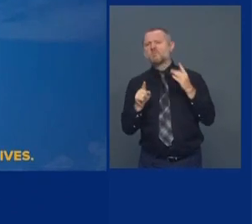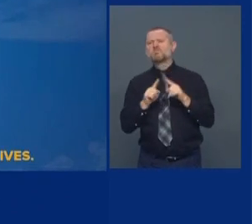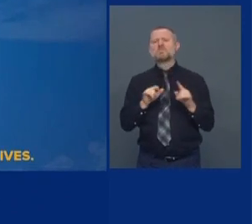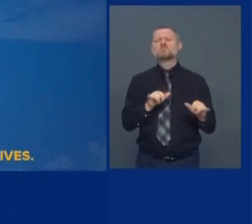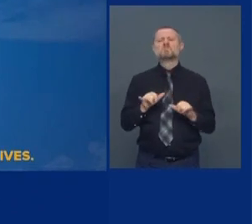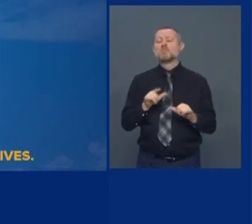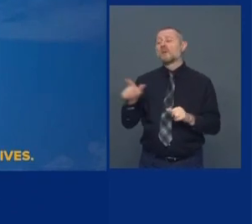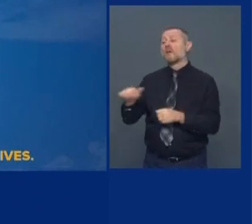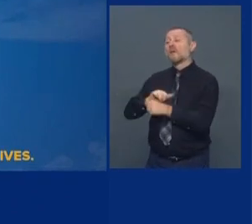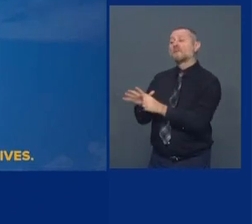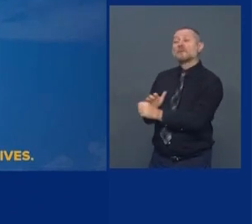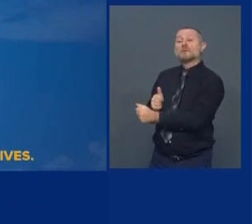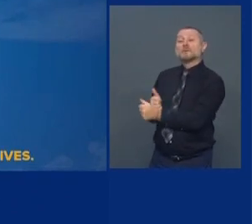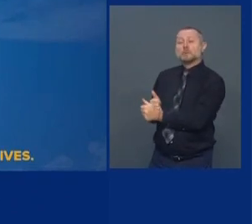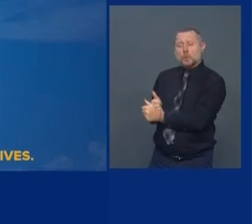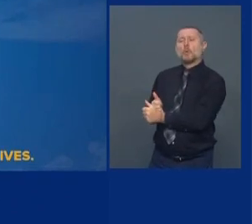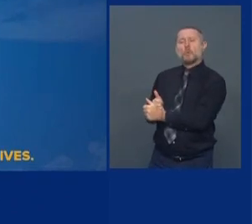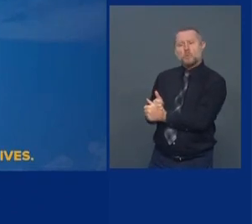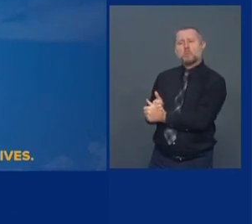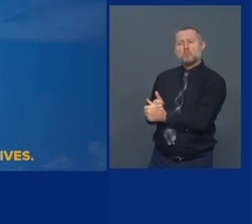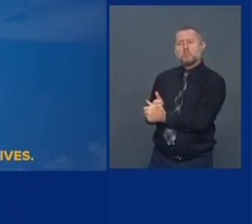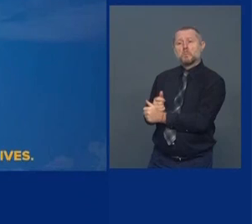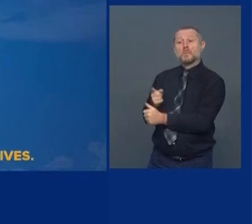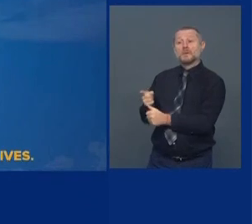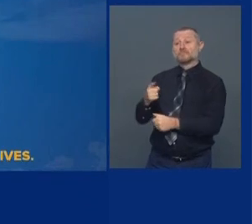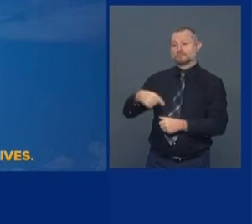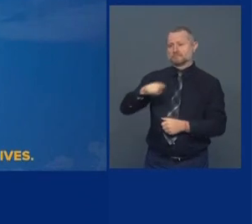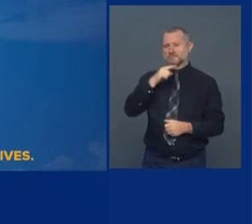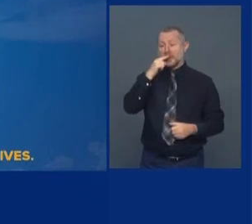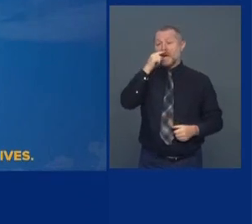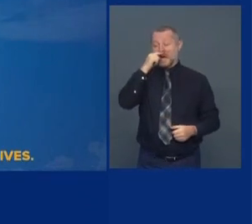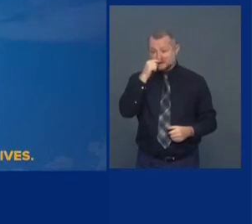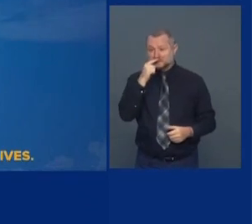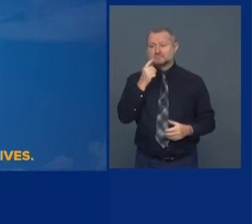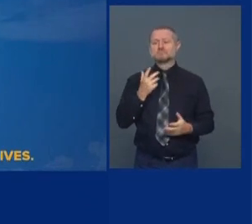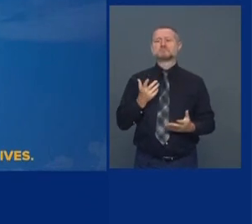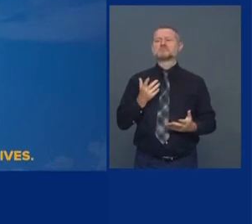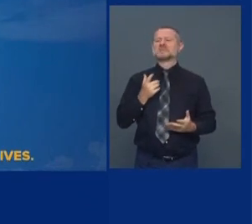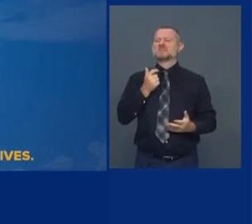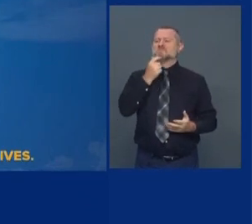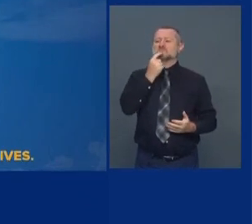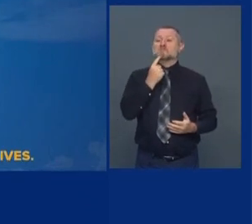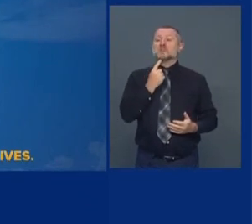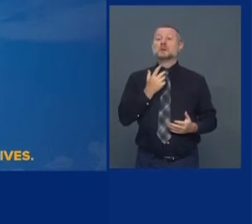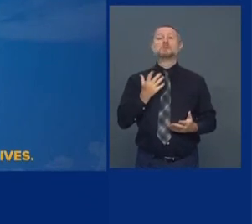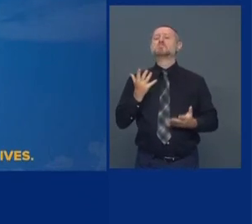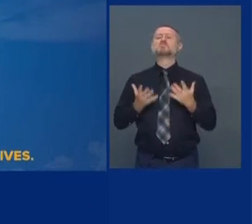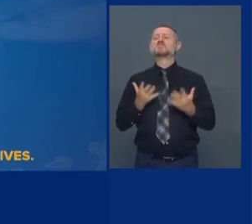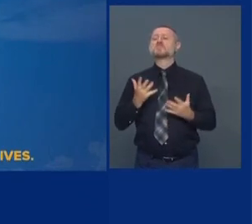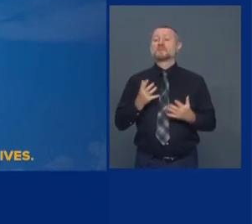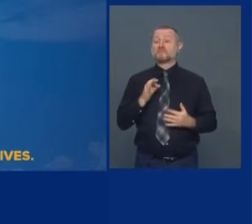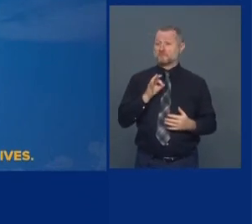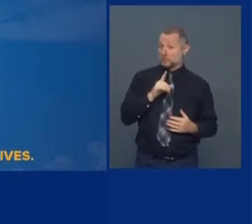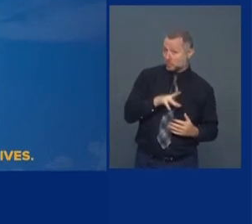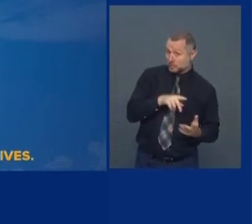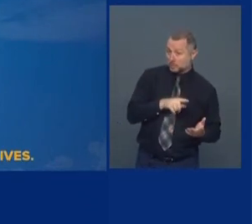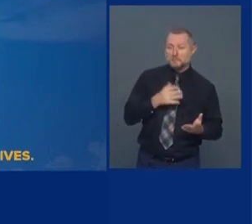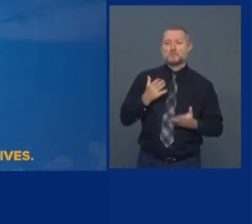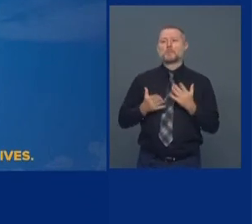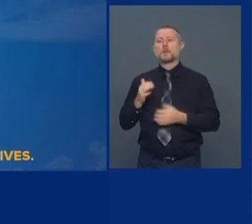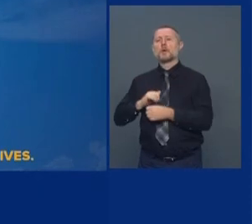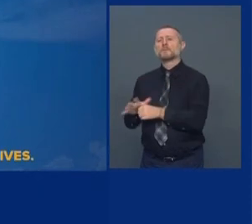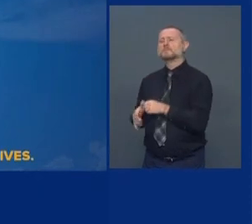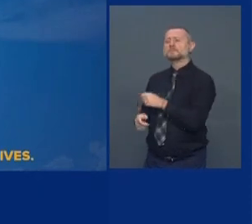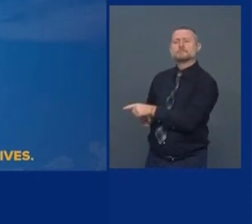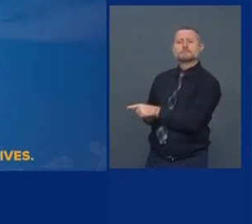So people who are sneezing, people who are sniffling could be the flu, could be COVID. That will